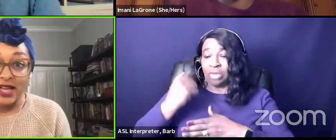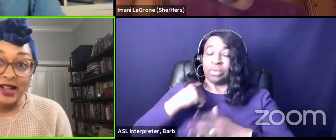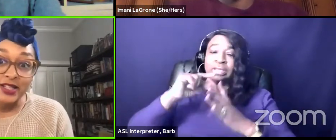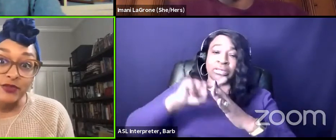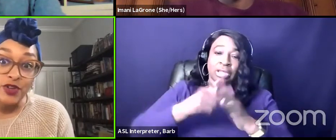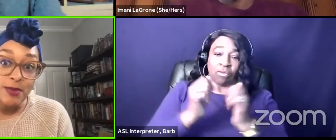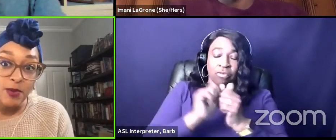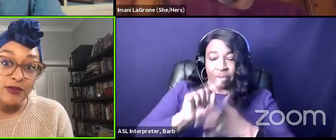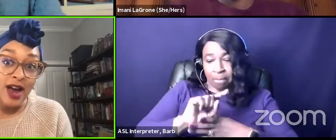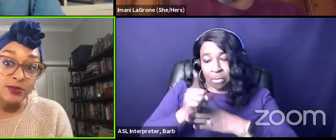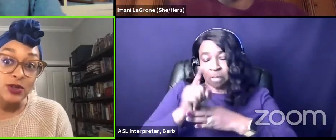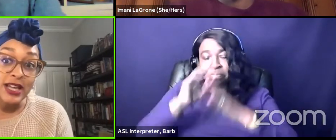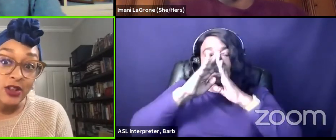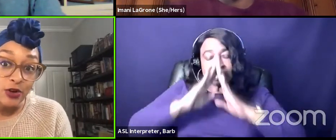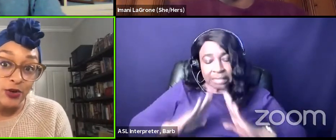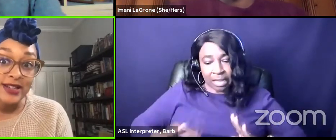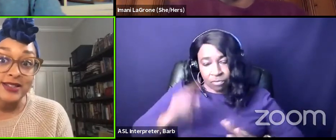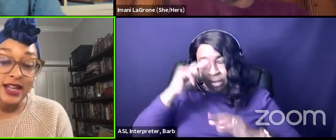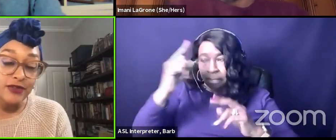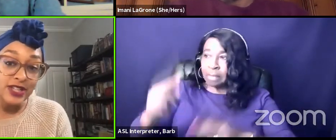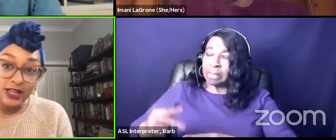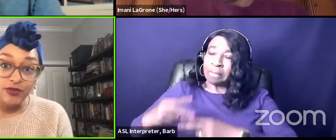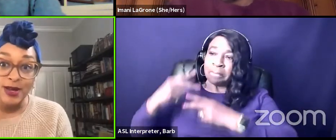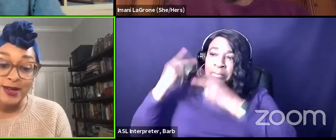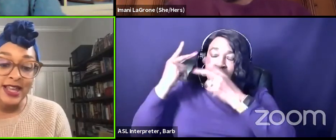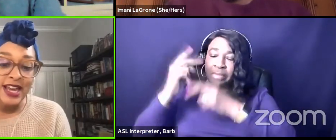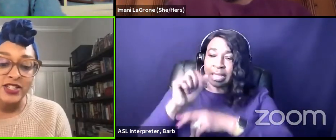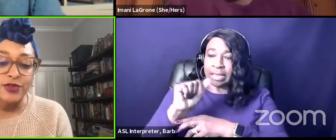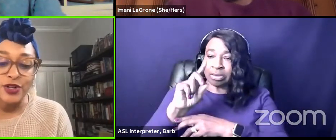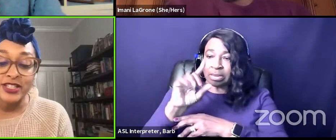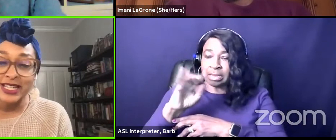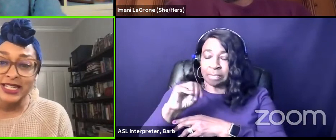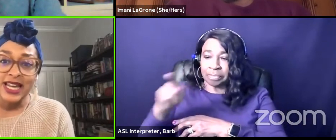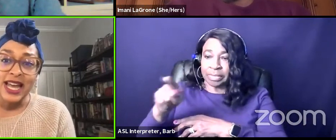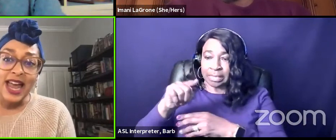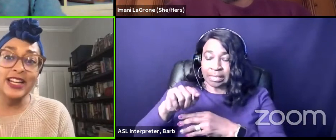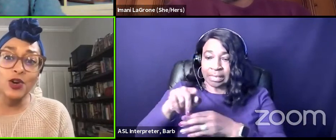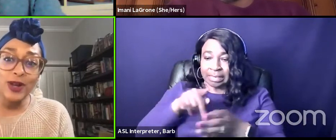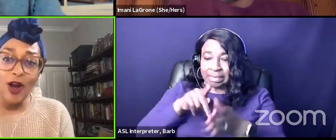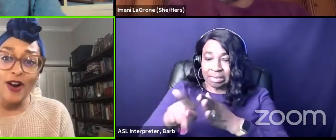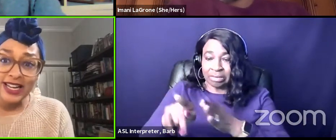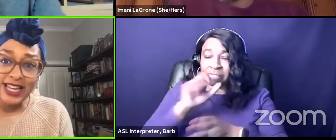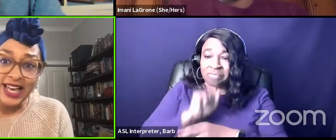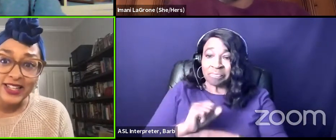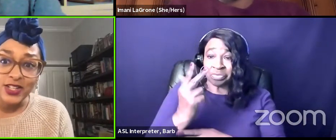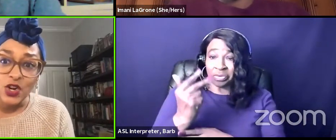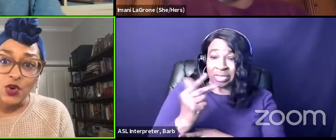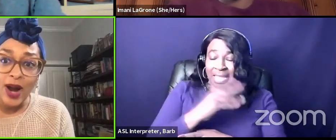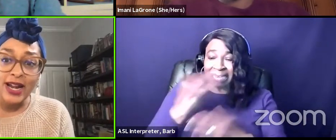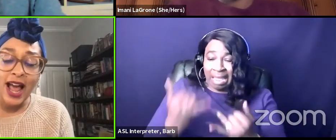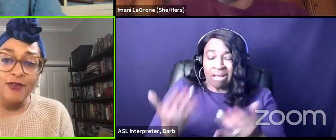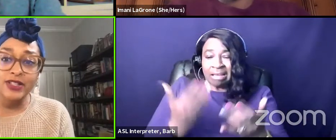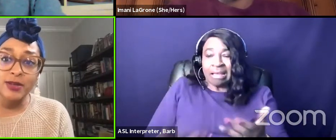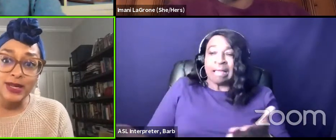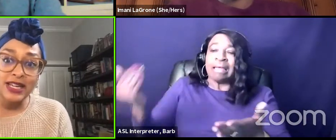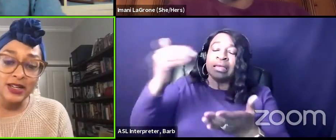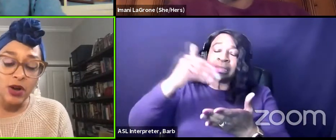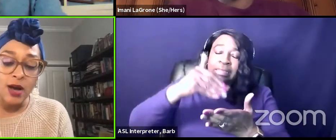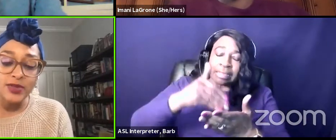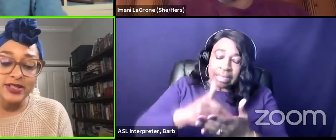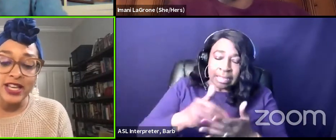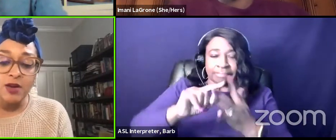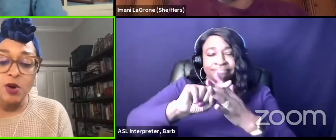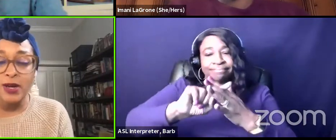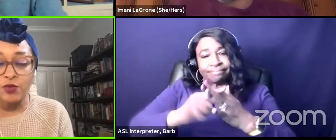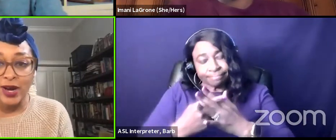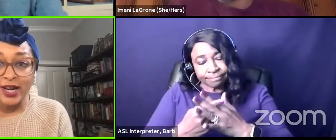a moment of silence for the memory of adam toledo who had his life taken from him at the age of 13 and here we are again right having to begin